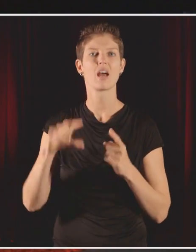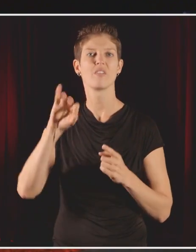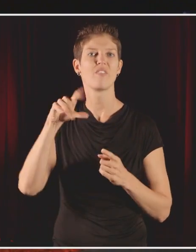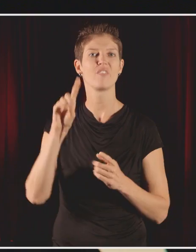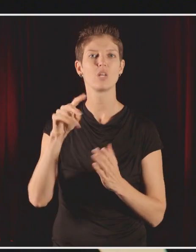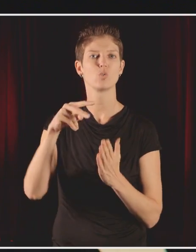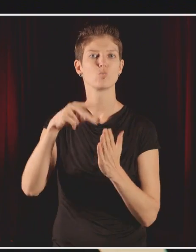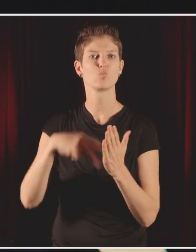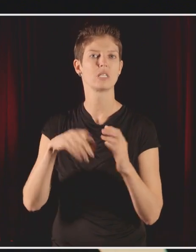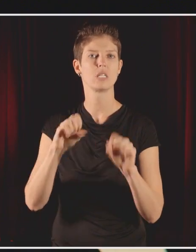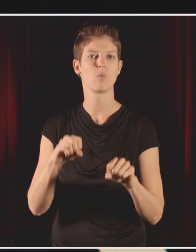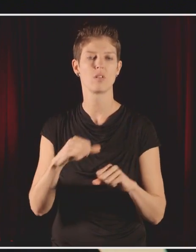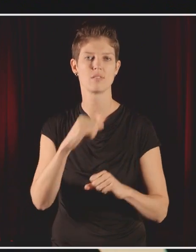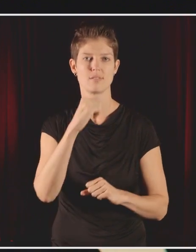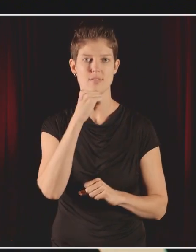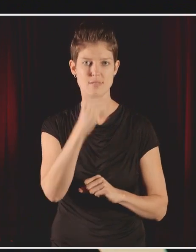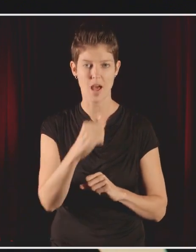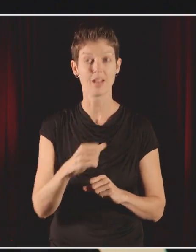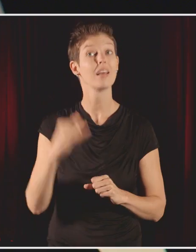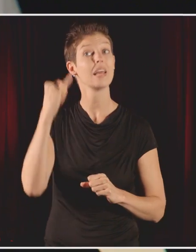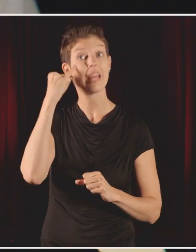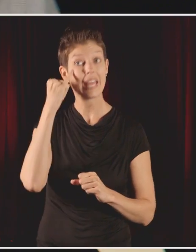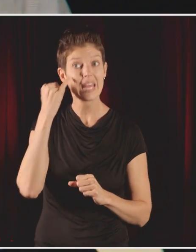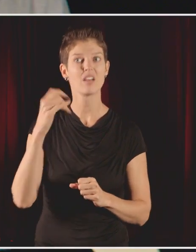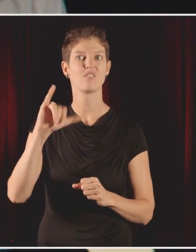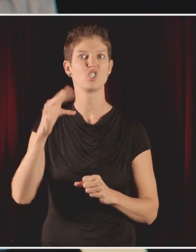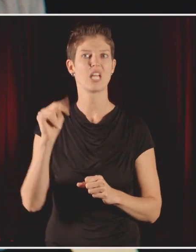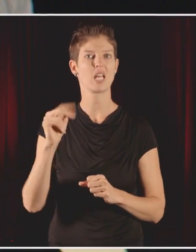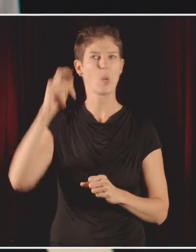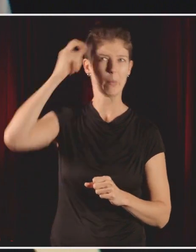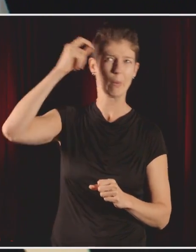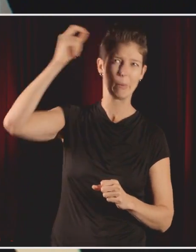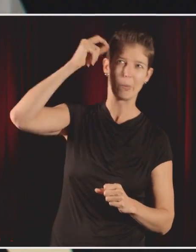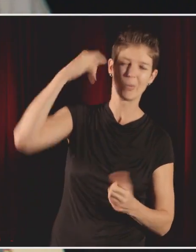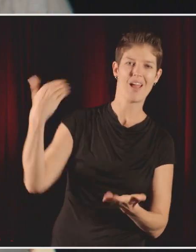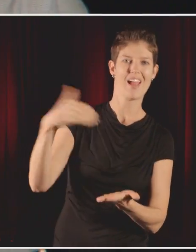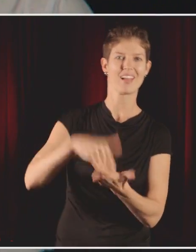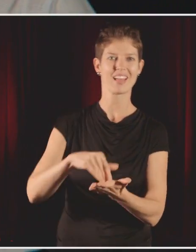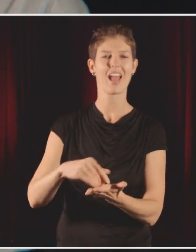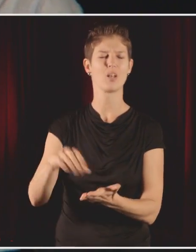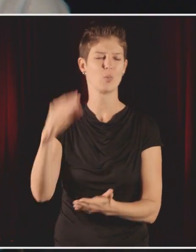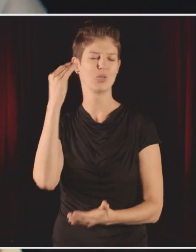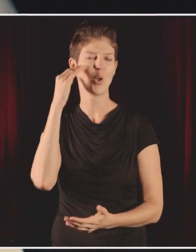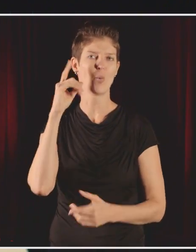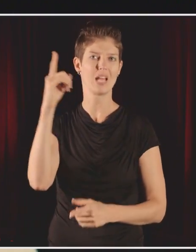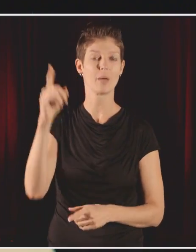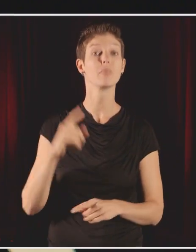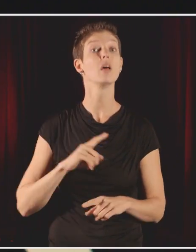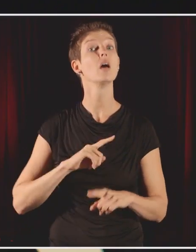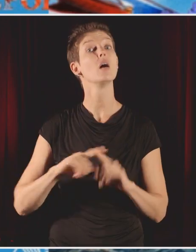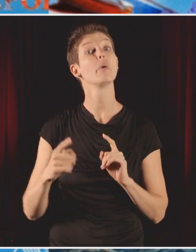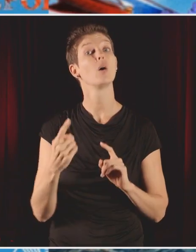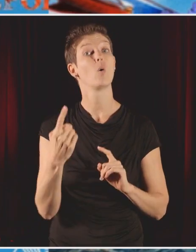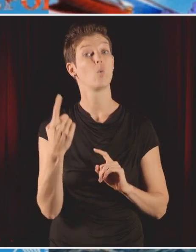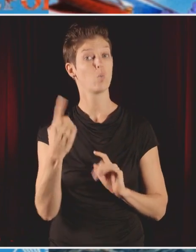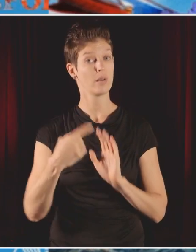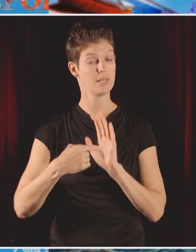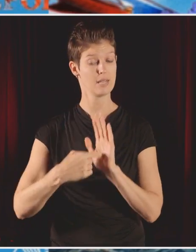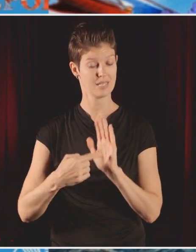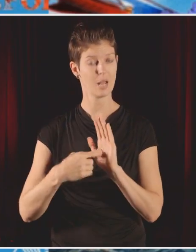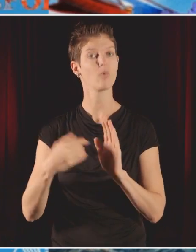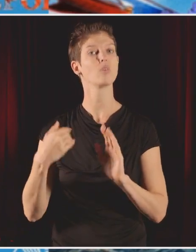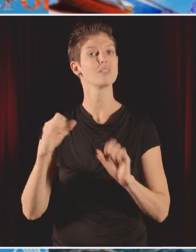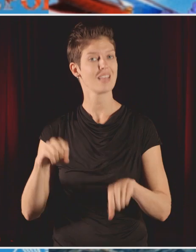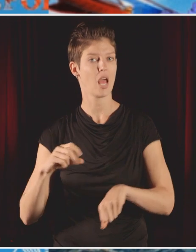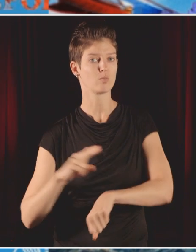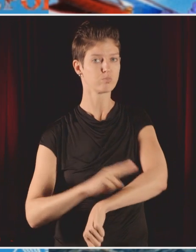celebrity birds that are field-readable. You may know Stephen Jr. of the Stephen Colbert show is the